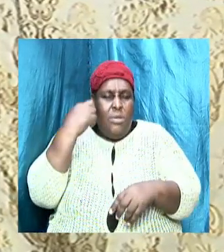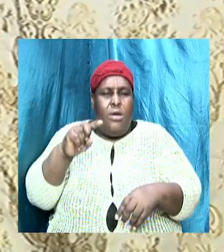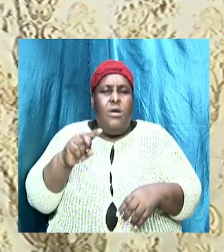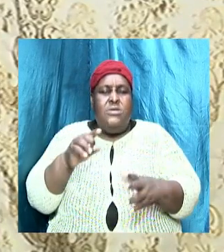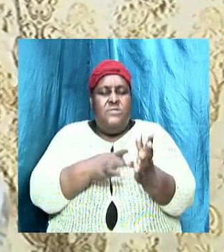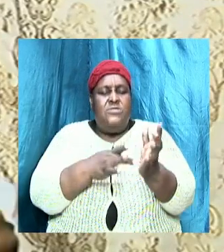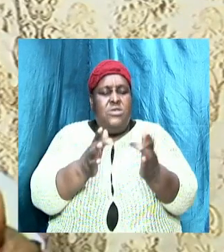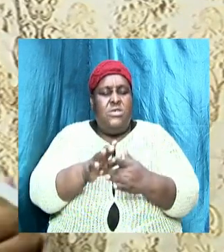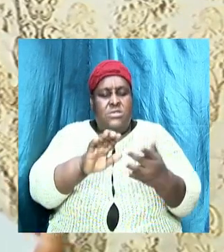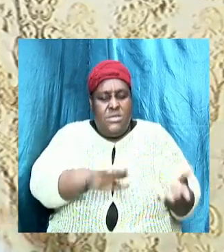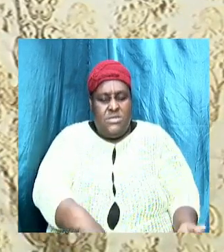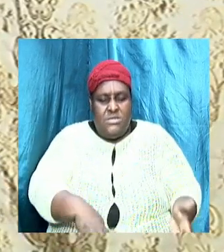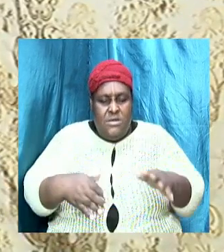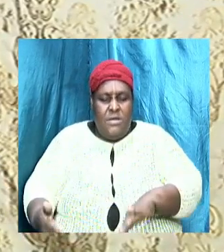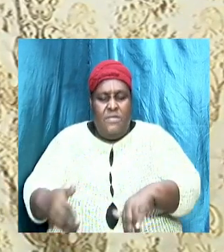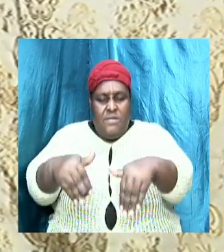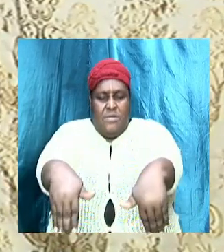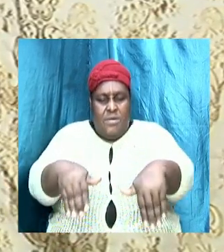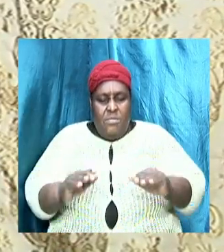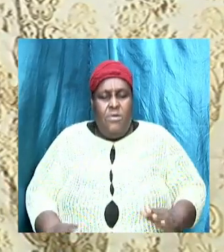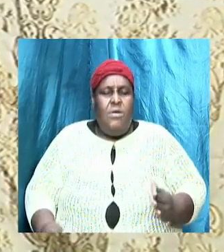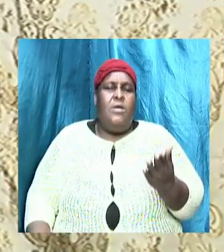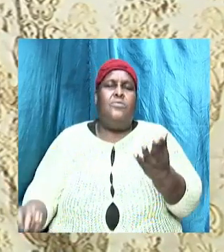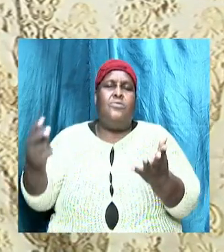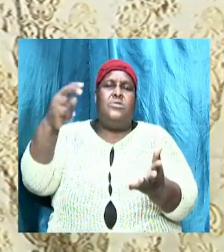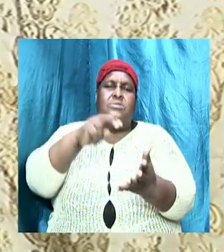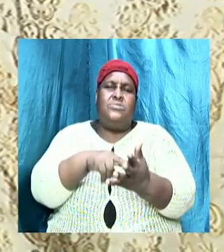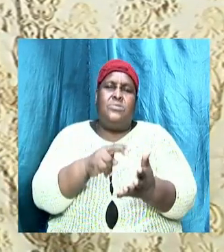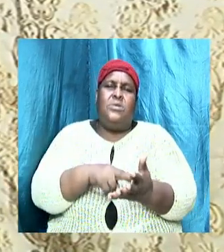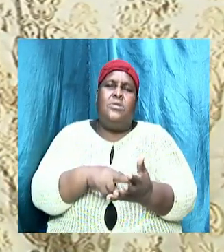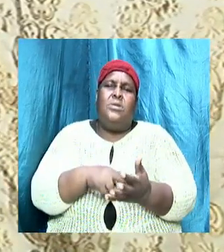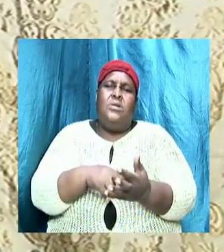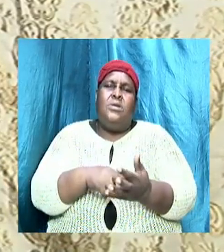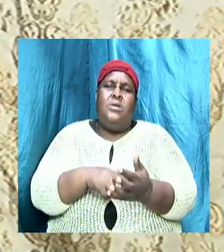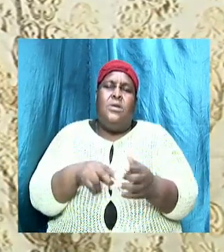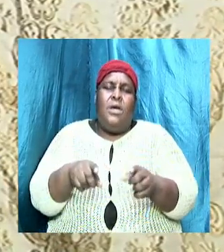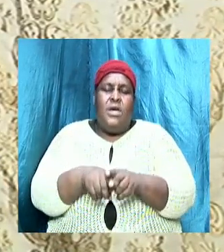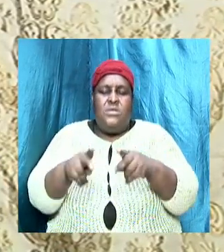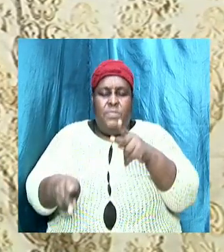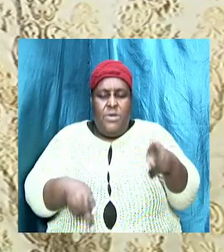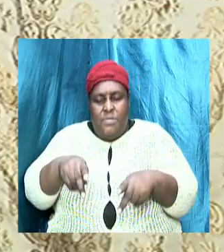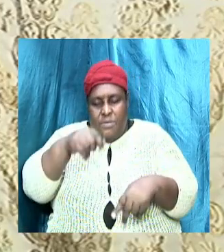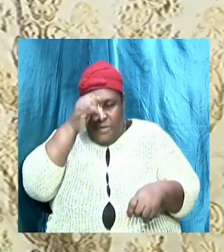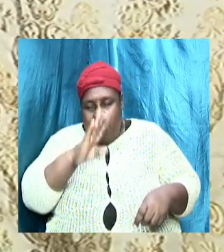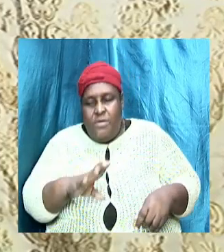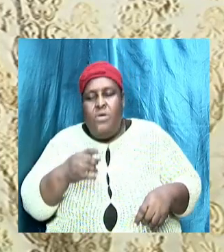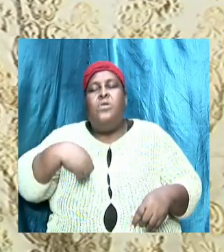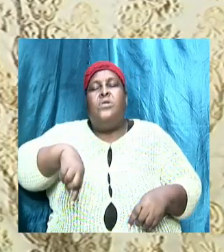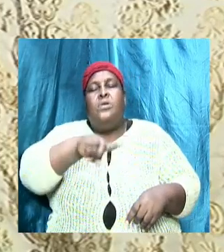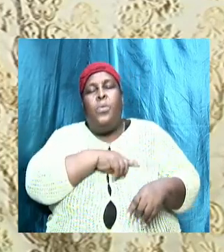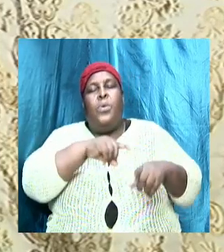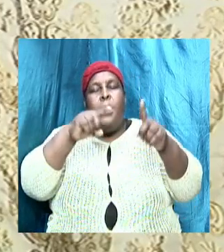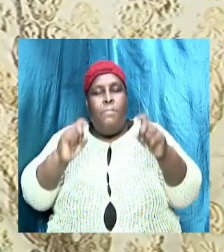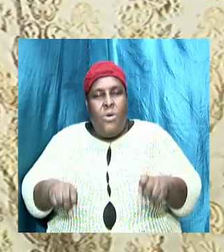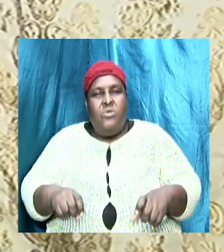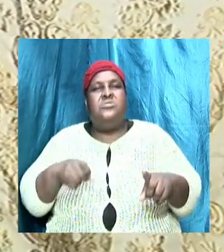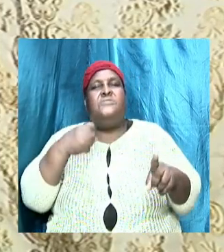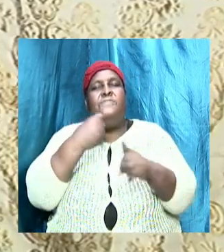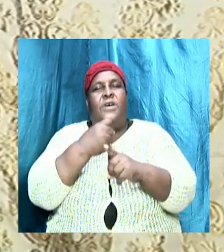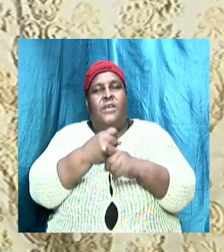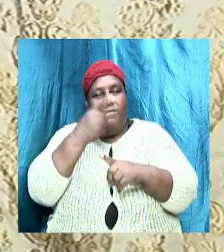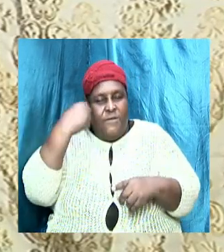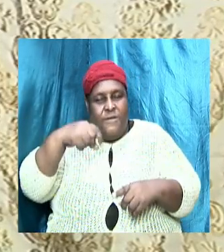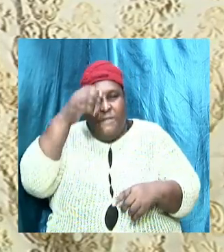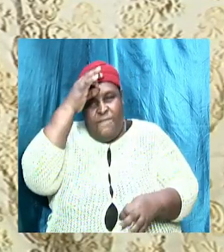and ascension and as people of God we must contend for the